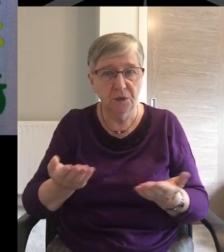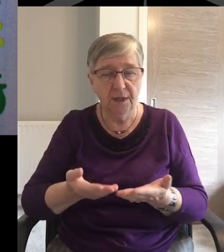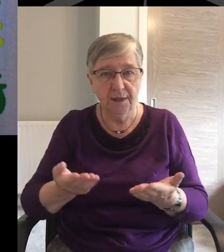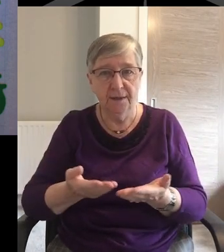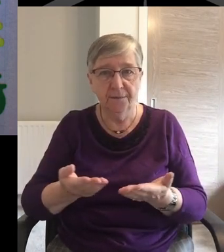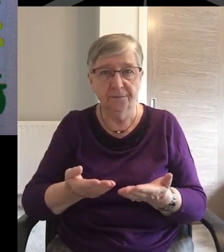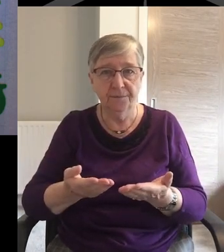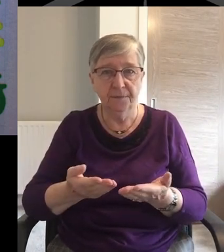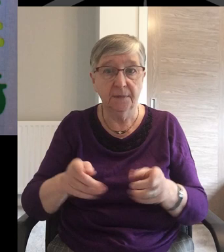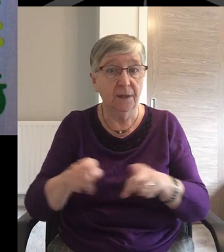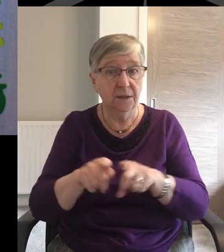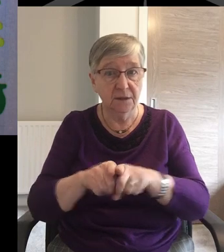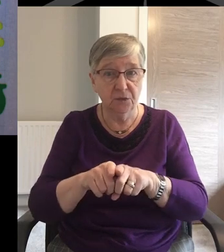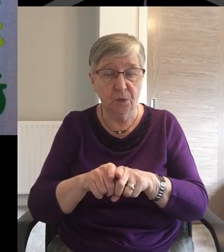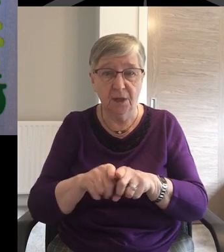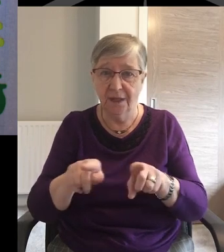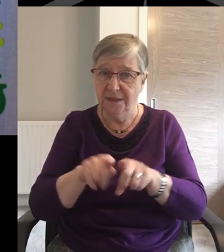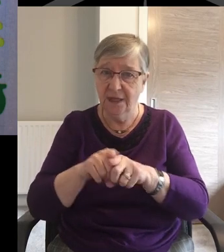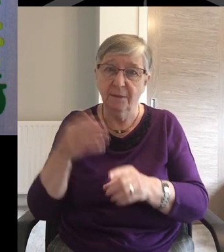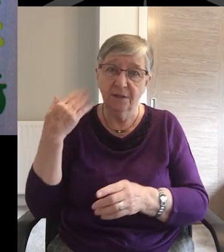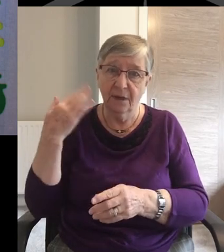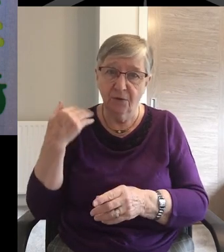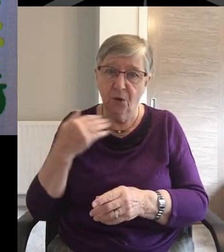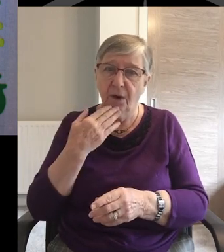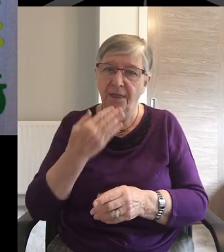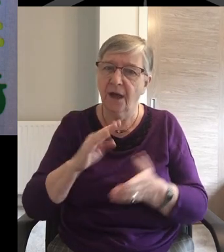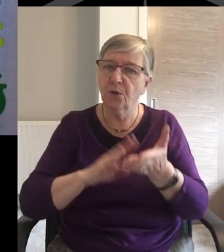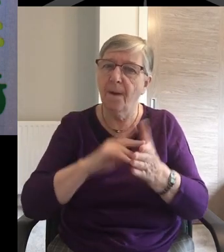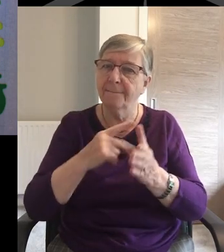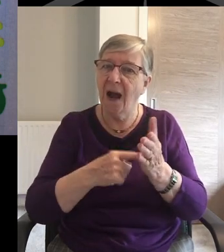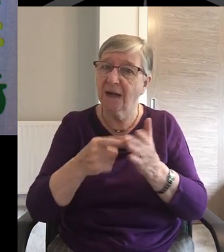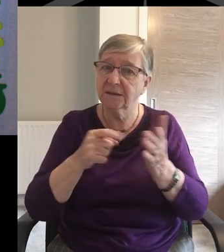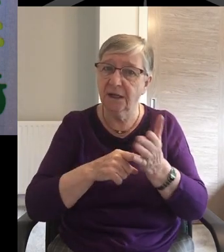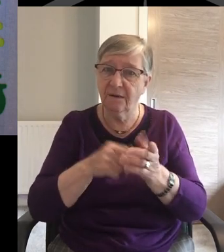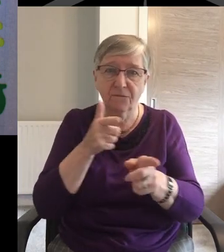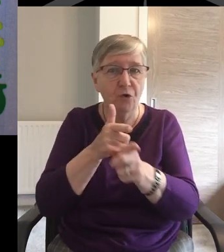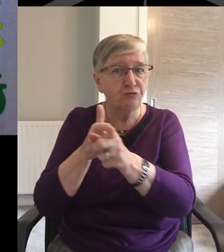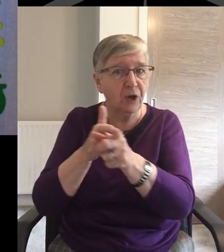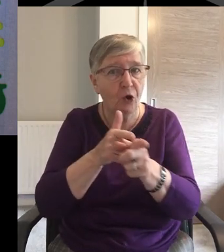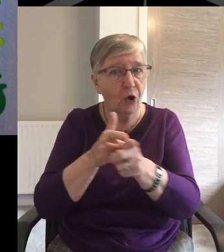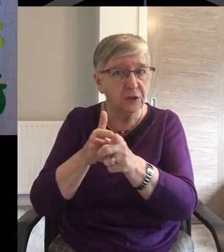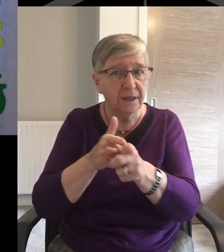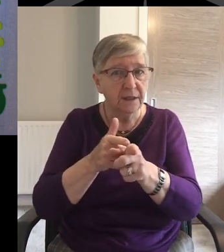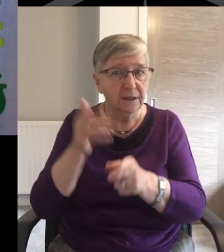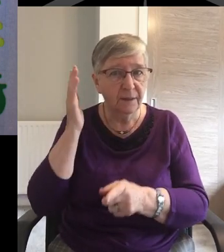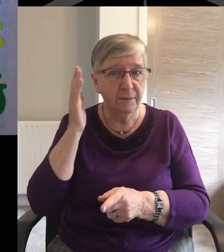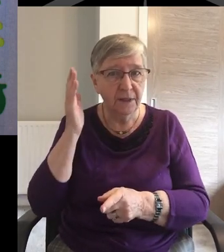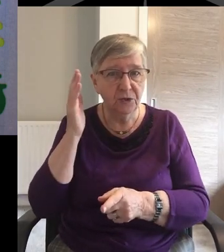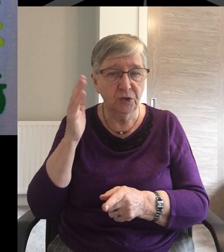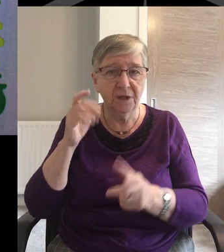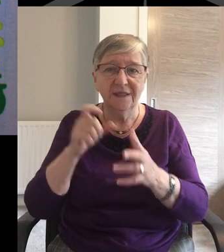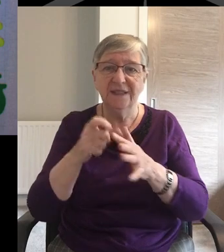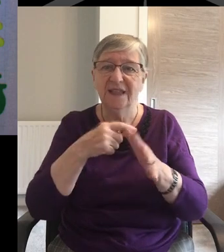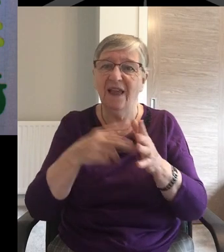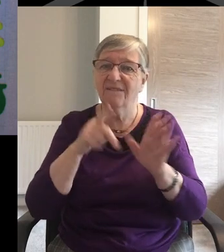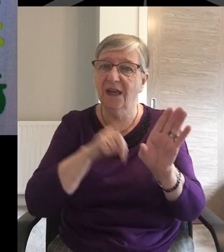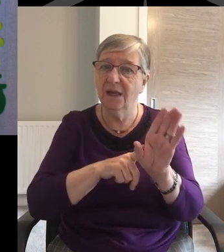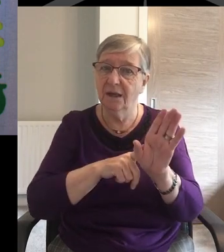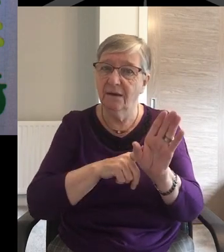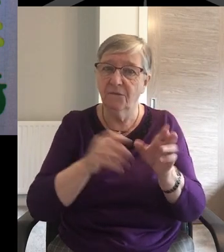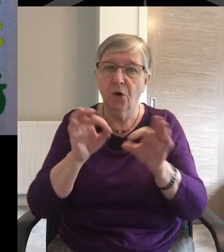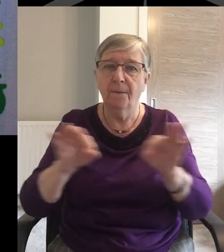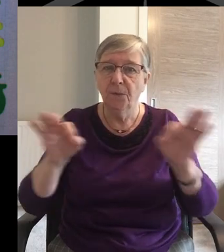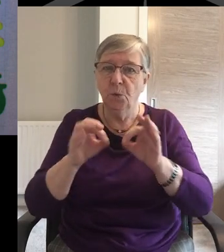And as always I'd like to thank Martin Grant for doing the recording, Davy Jones for putting the music together